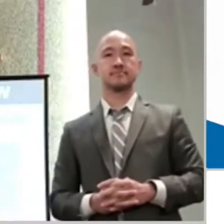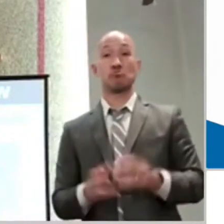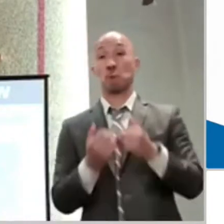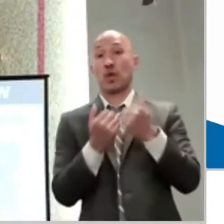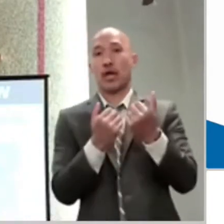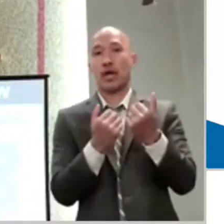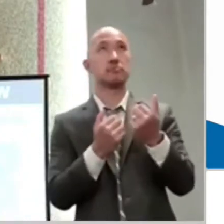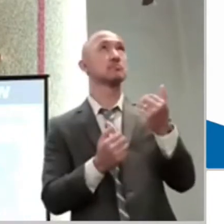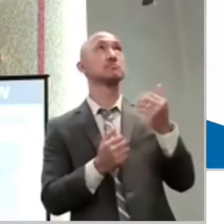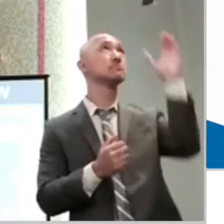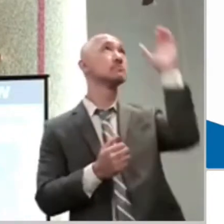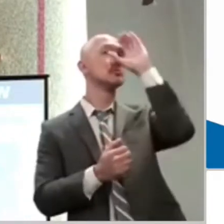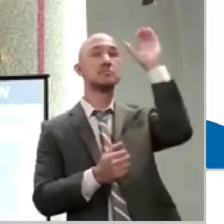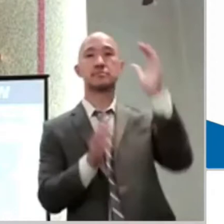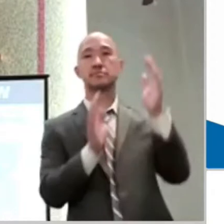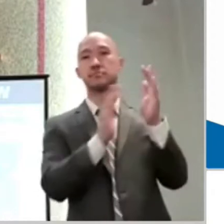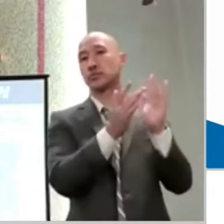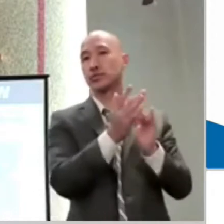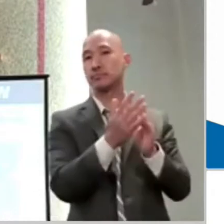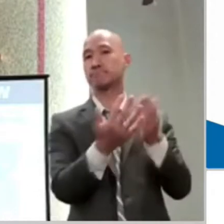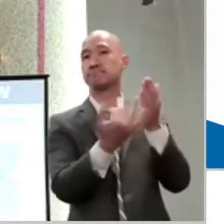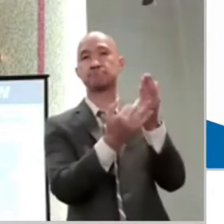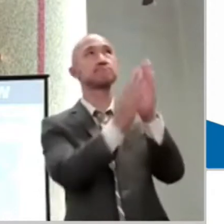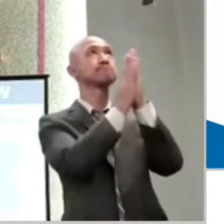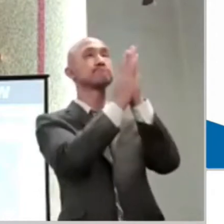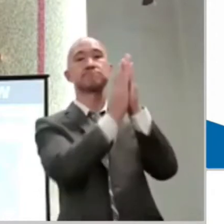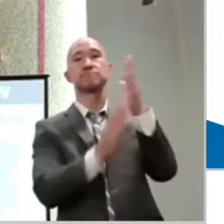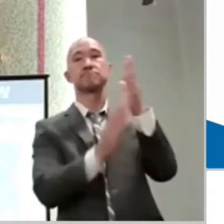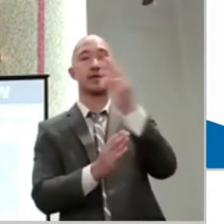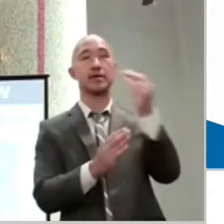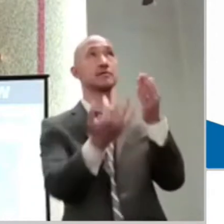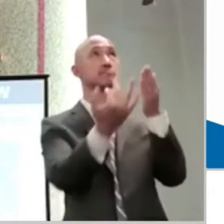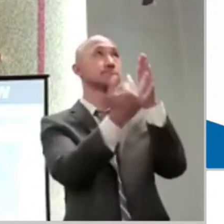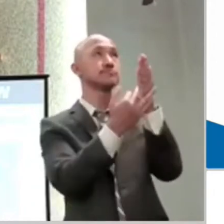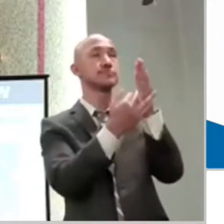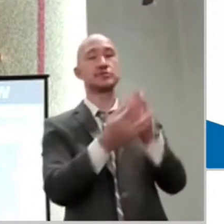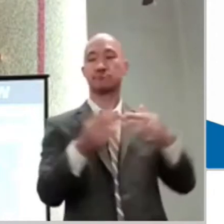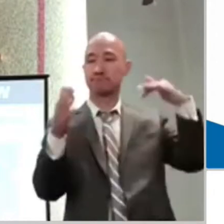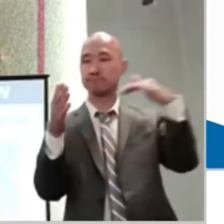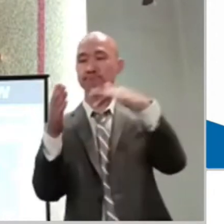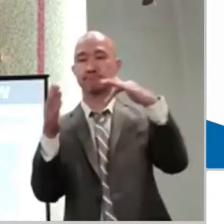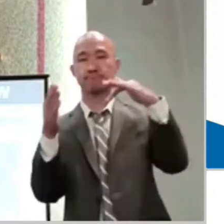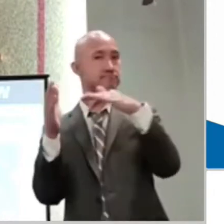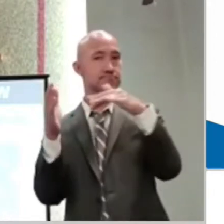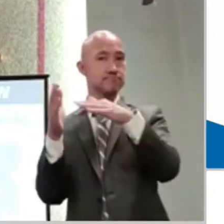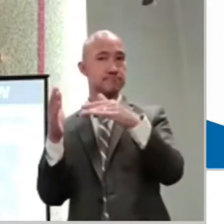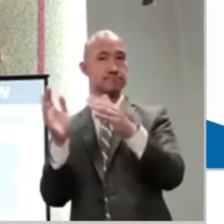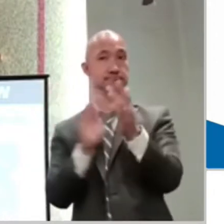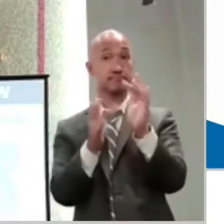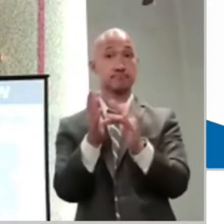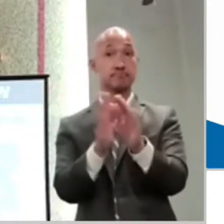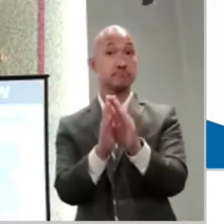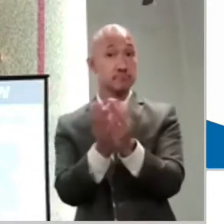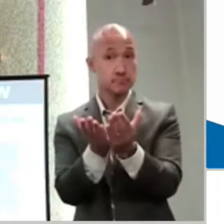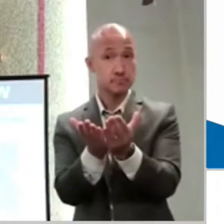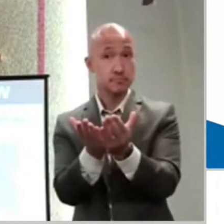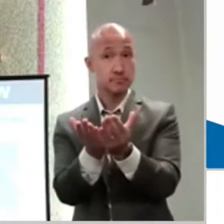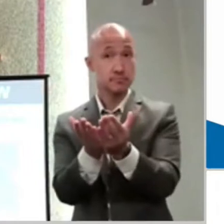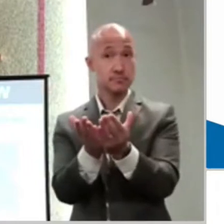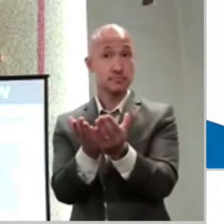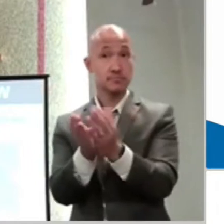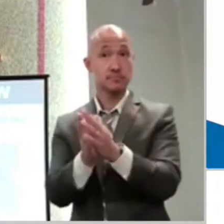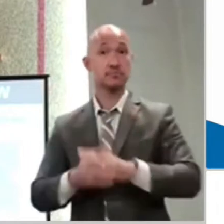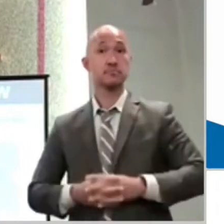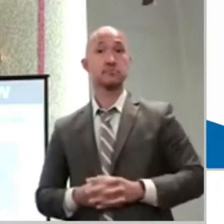That's how we run to him at this point in time. And this hope really is what keeps my faith